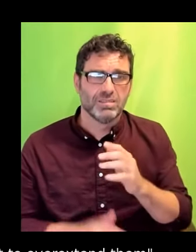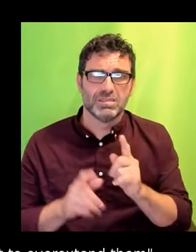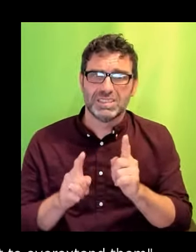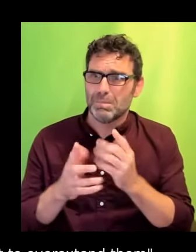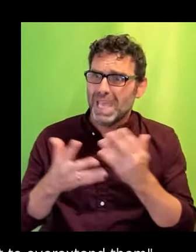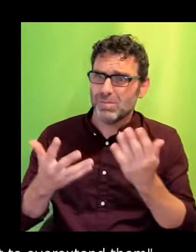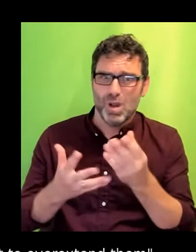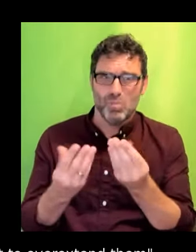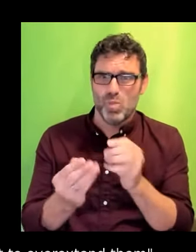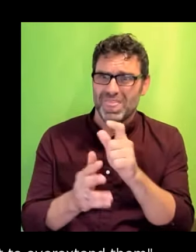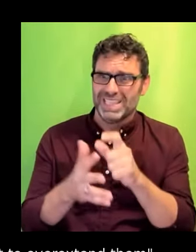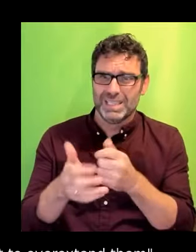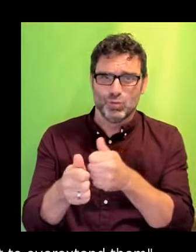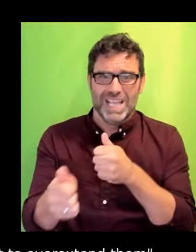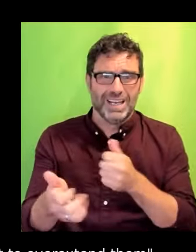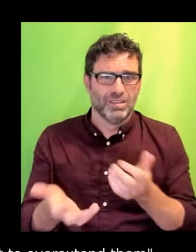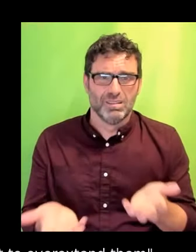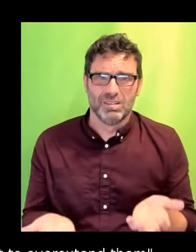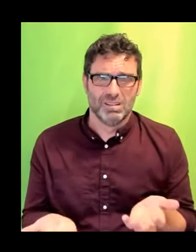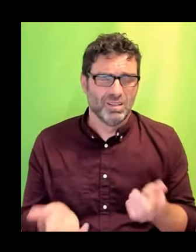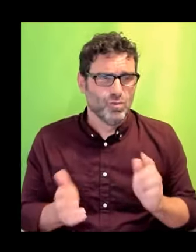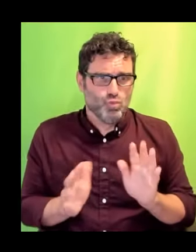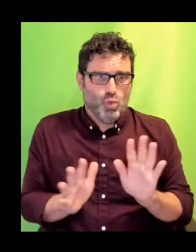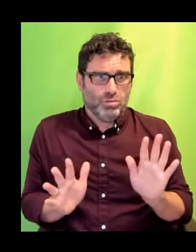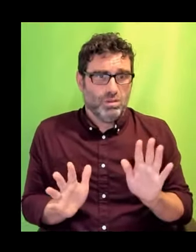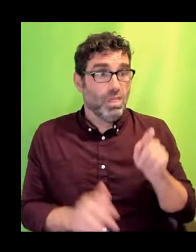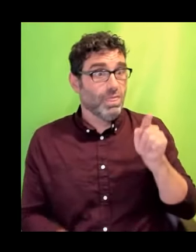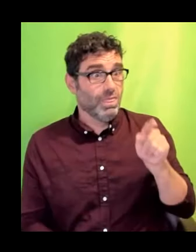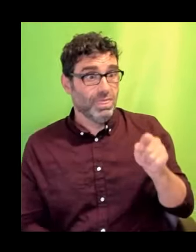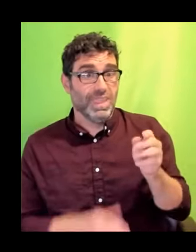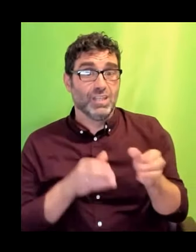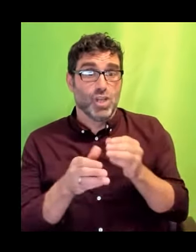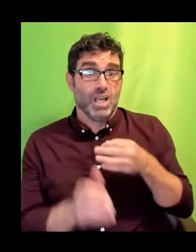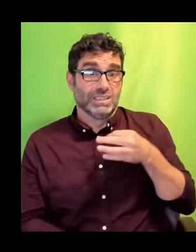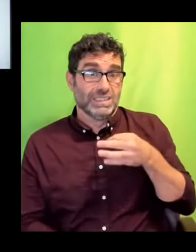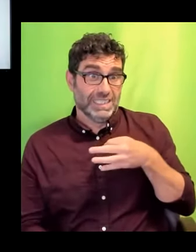This casting agent said it out loud. A lot of people think it.